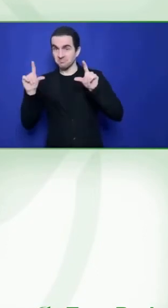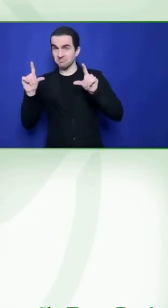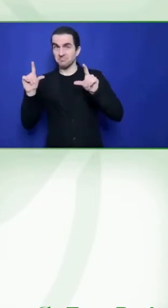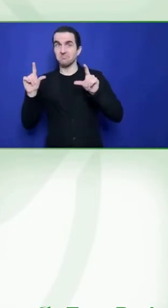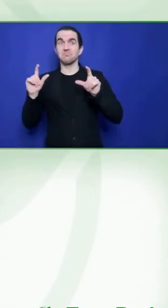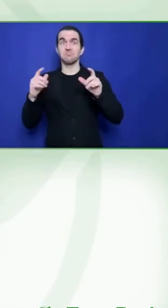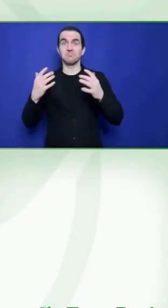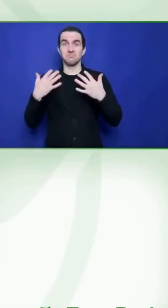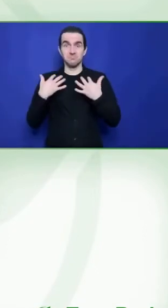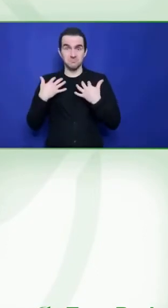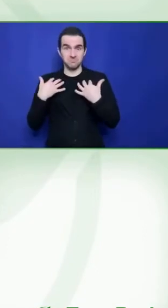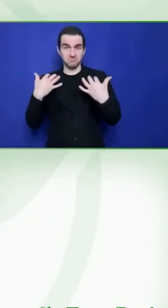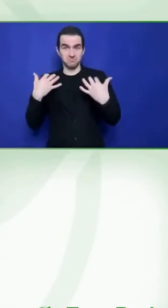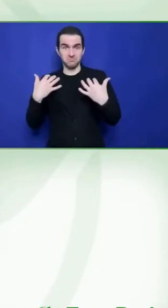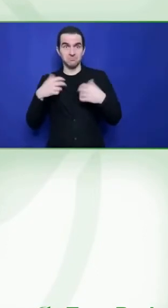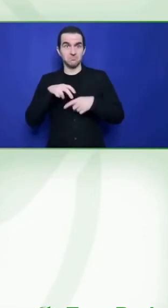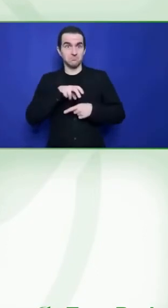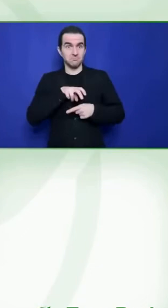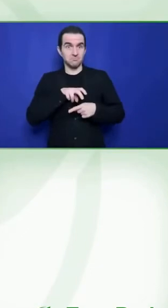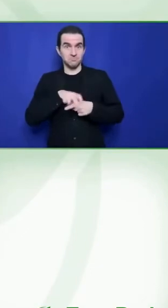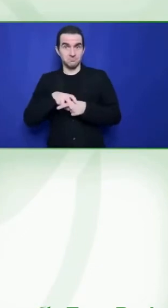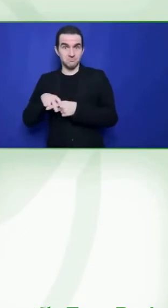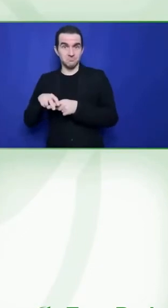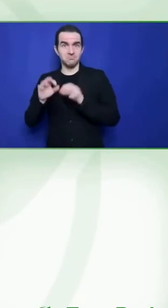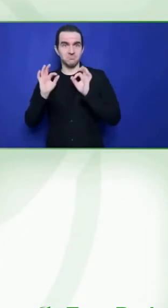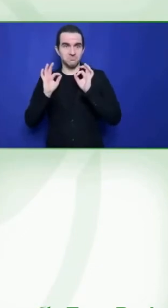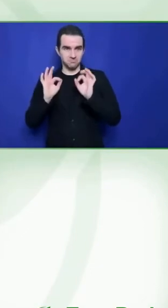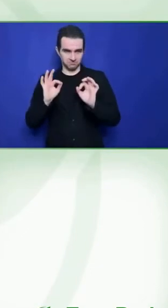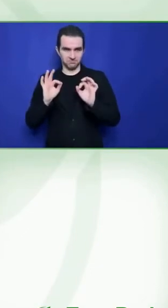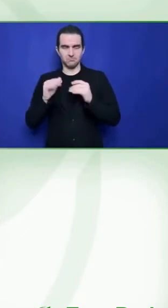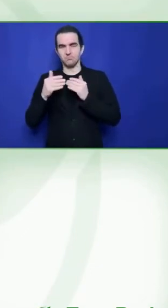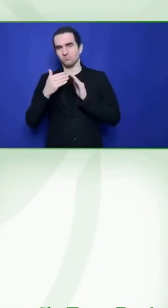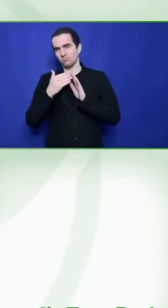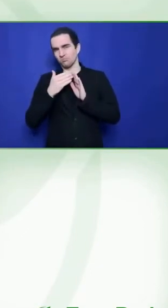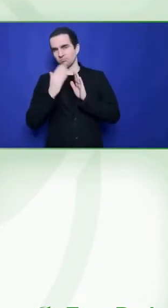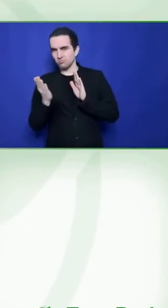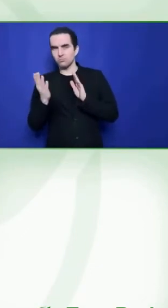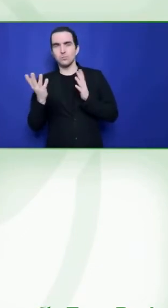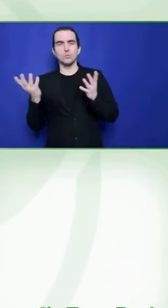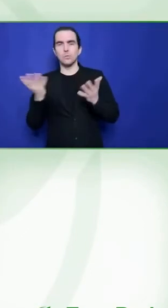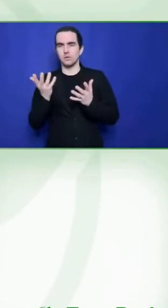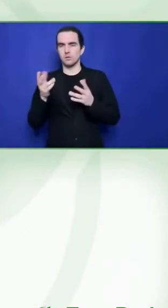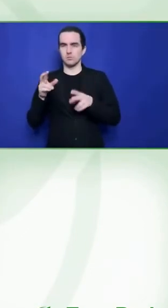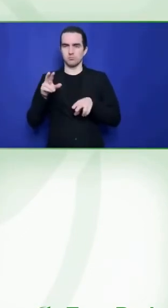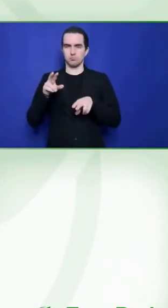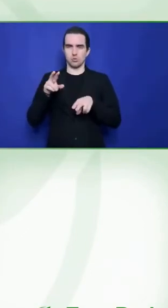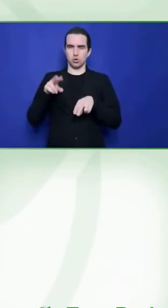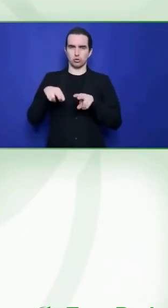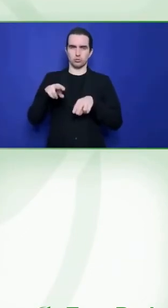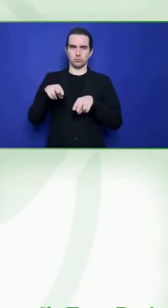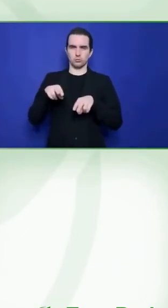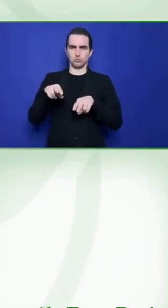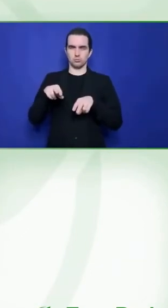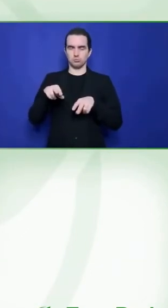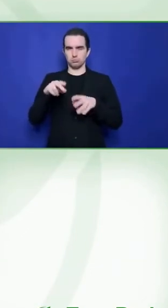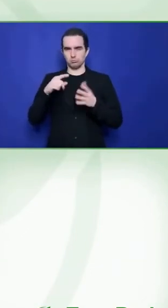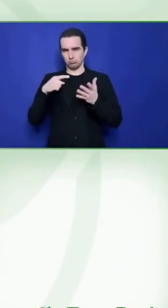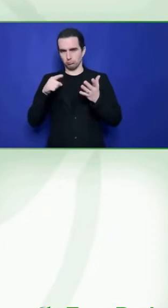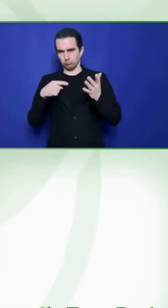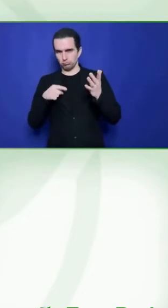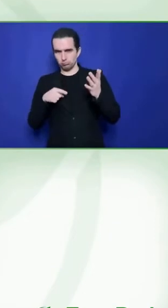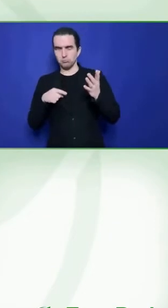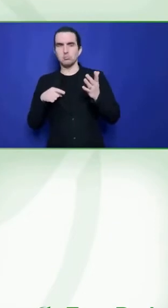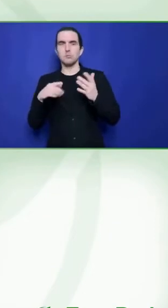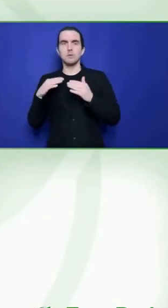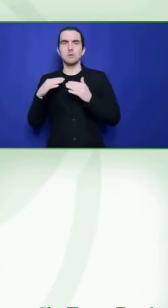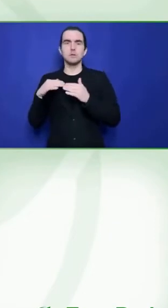Vienna. But all the hard work is going to be done by your chair, Christopher Lee, back in the US and